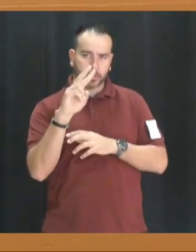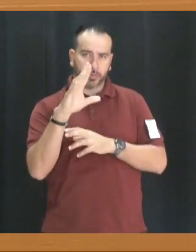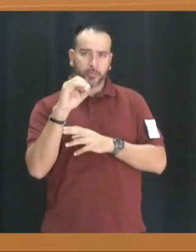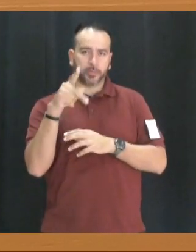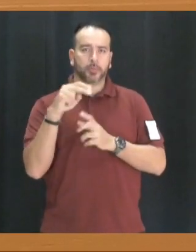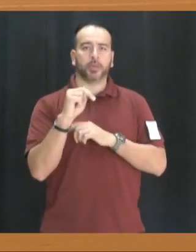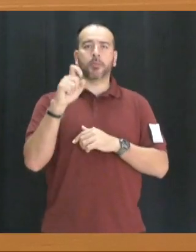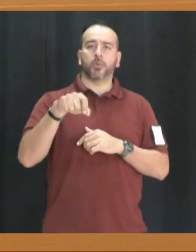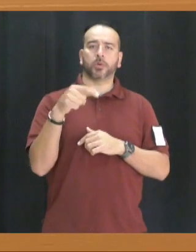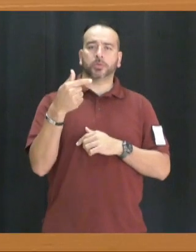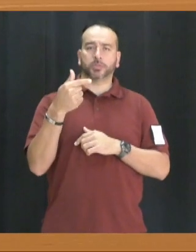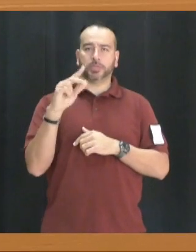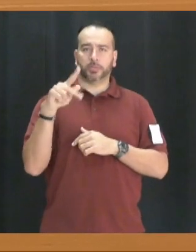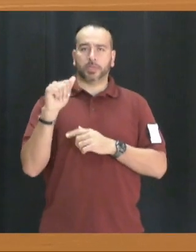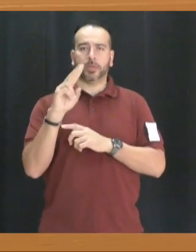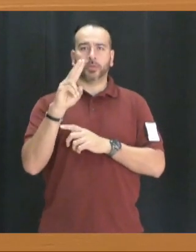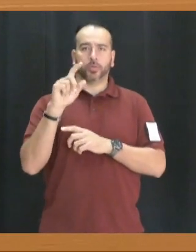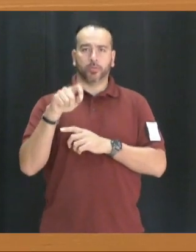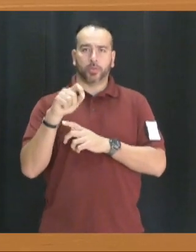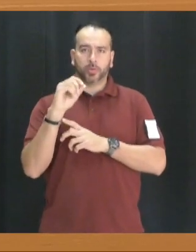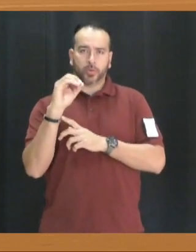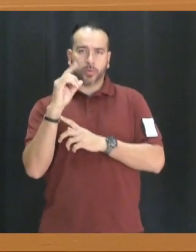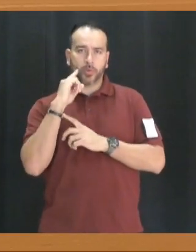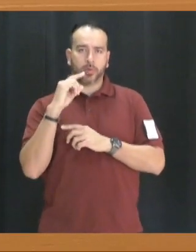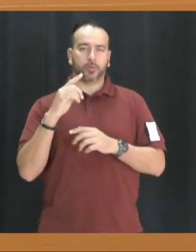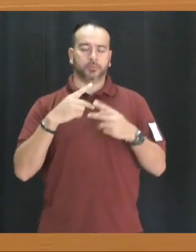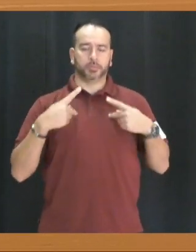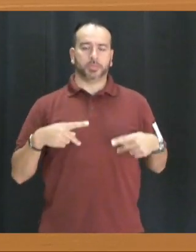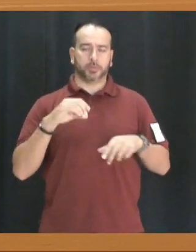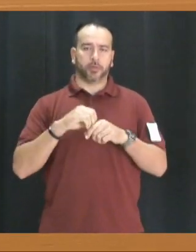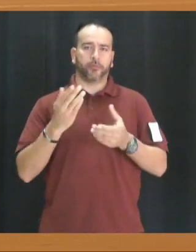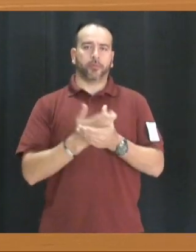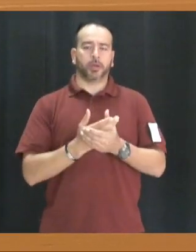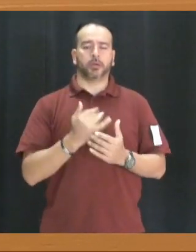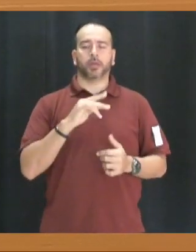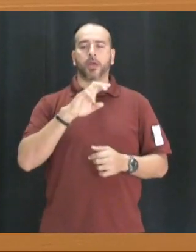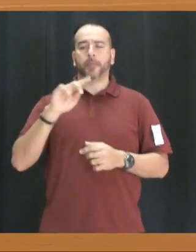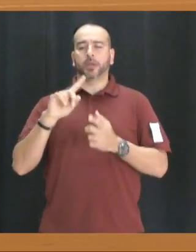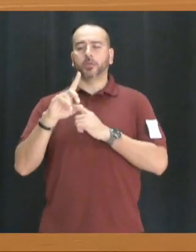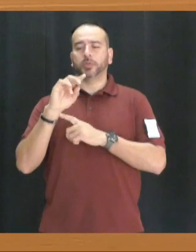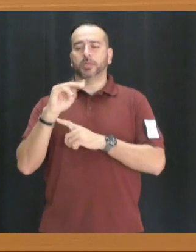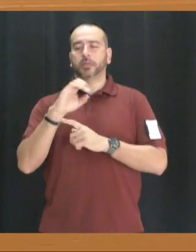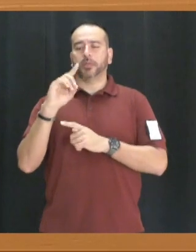You must have a 2.0 GPA and a cleared physical on file. Now back to Dylan and Danielle.